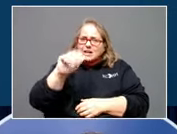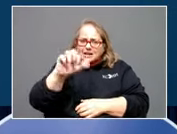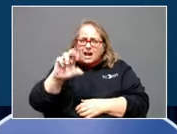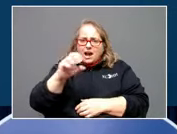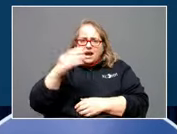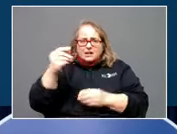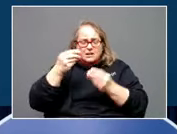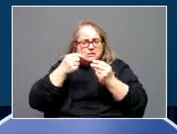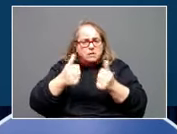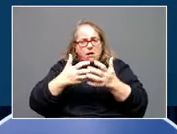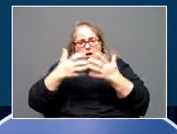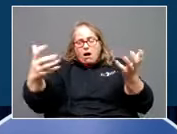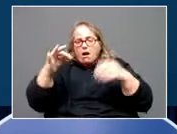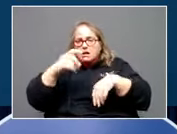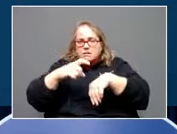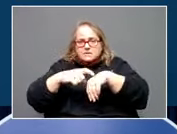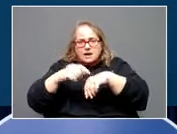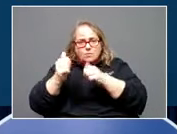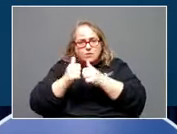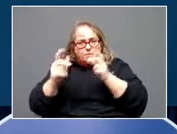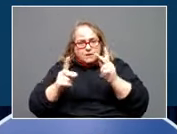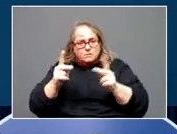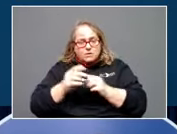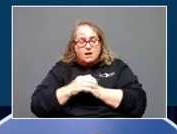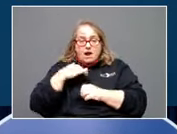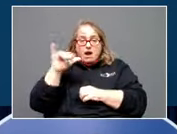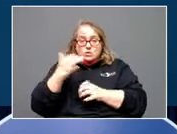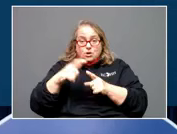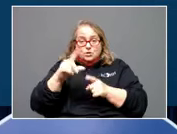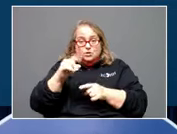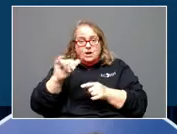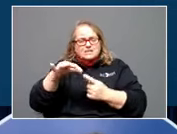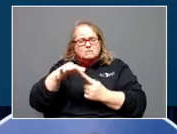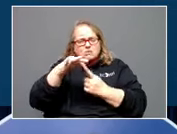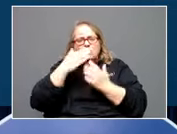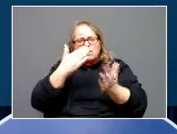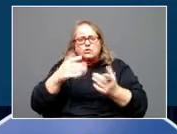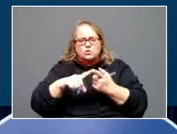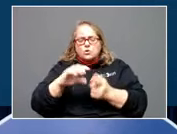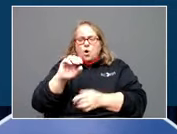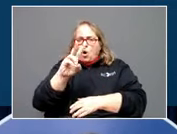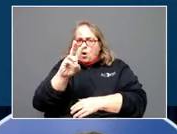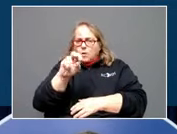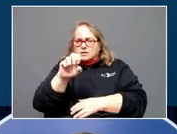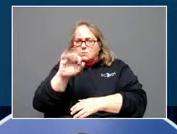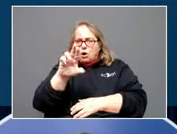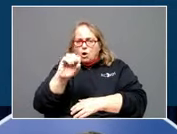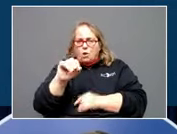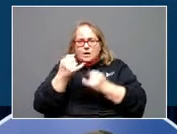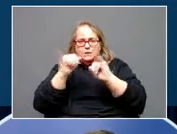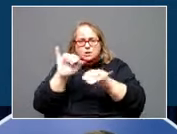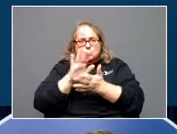ton of time with people. I also want to do a special thank you to Owensboro Independent Schools for working with our park staff.